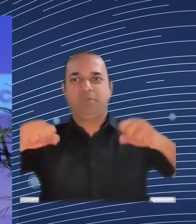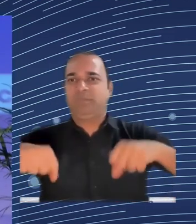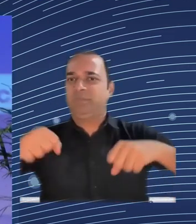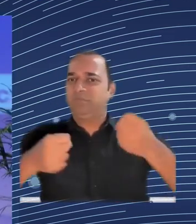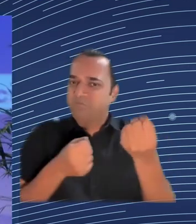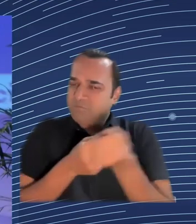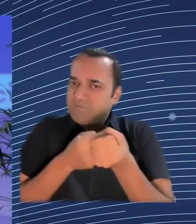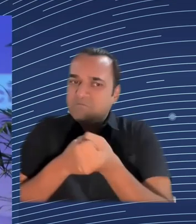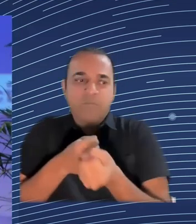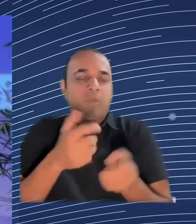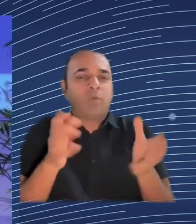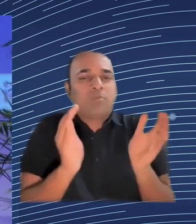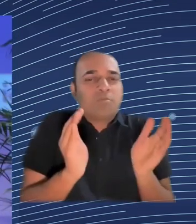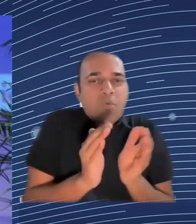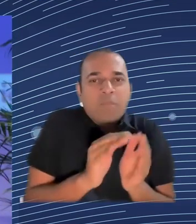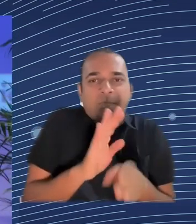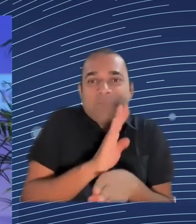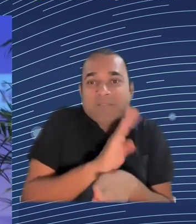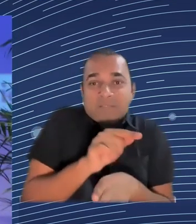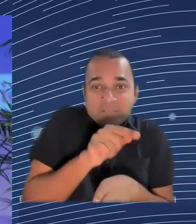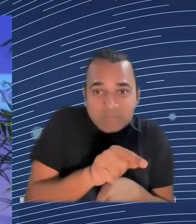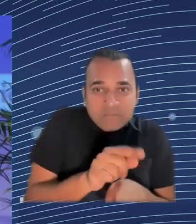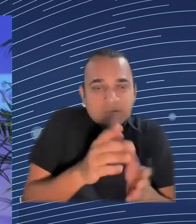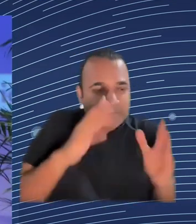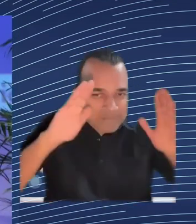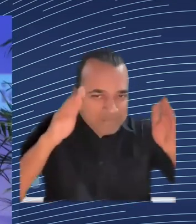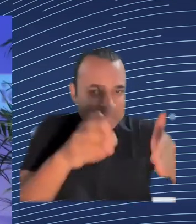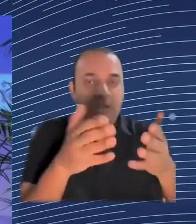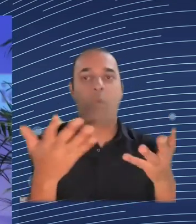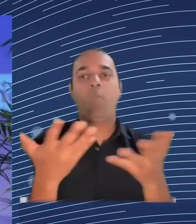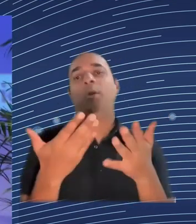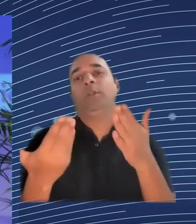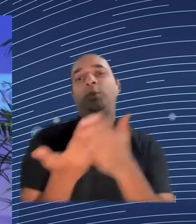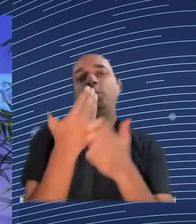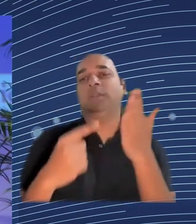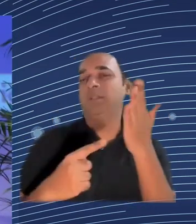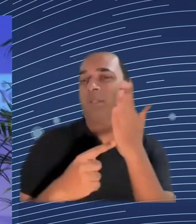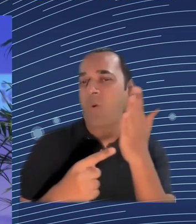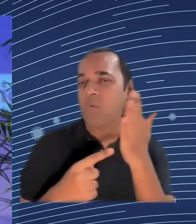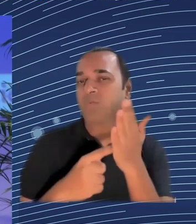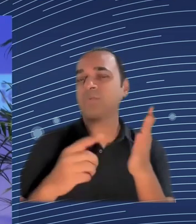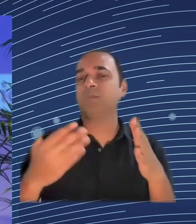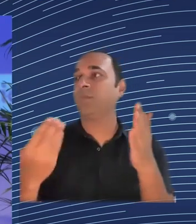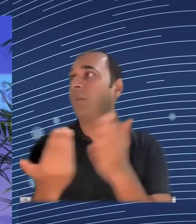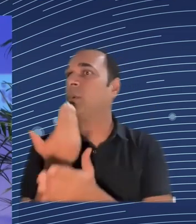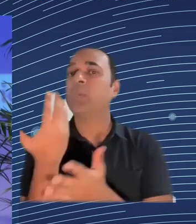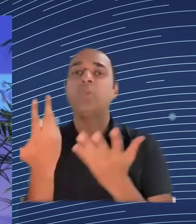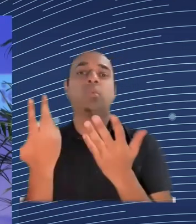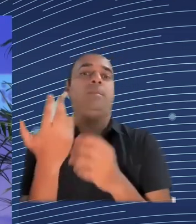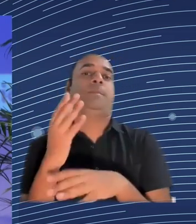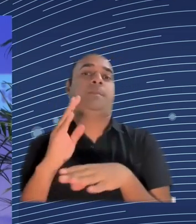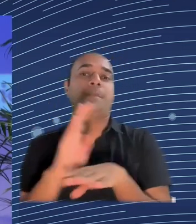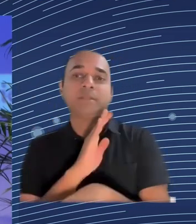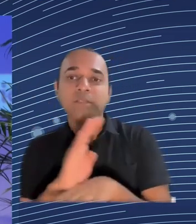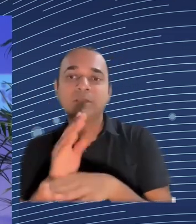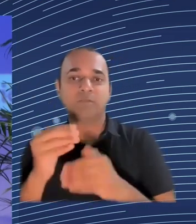Horizon Europe and the result of research that has been supported financially by Horizon Europe. So cohesion policy should preserve its